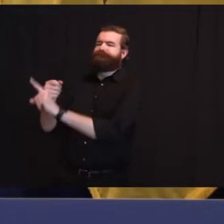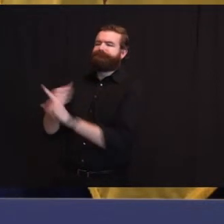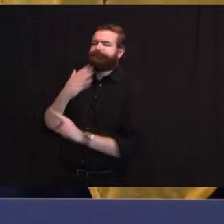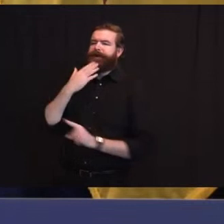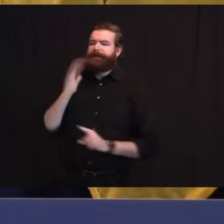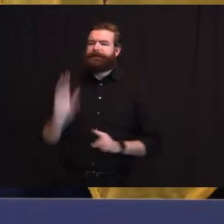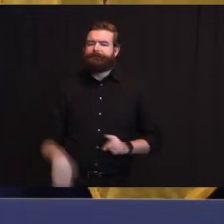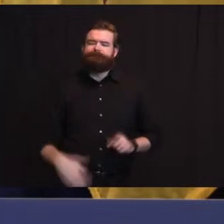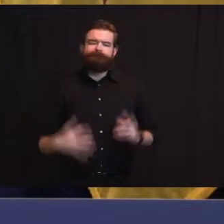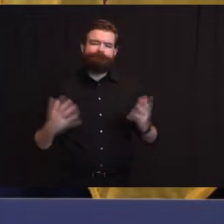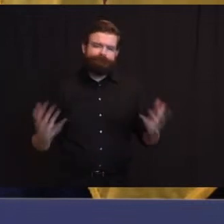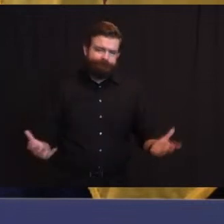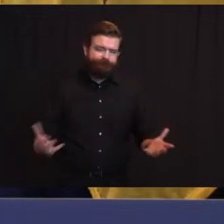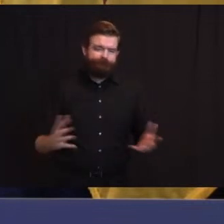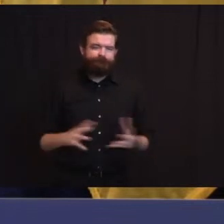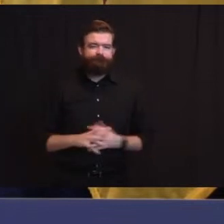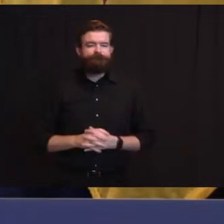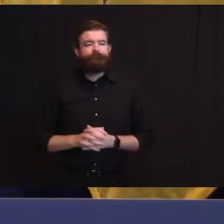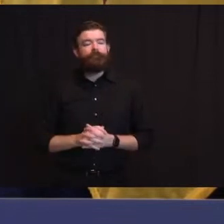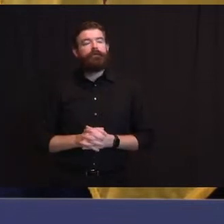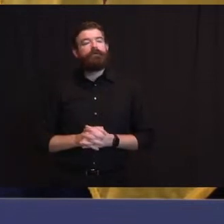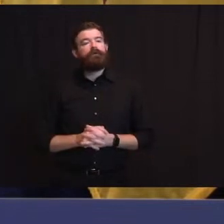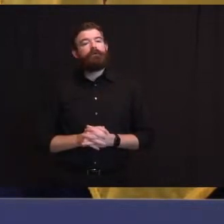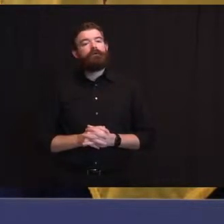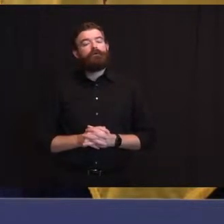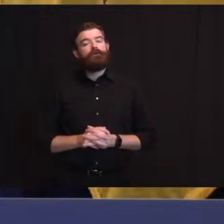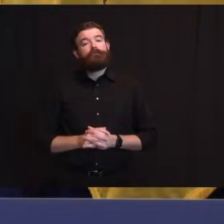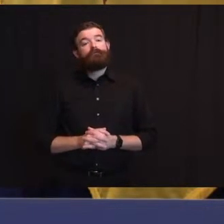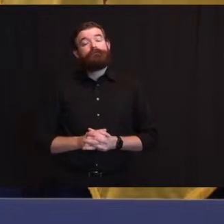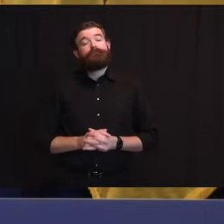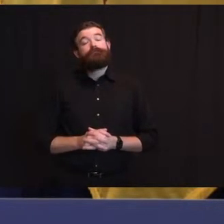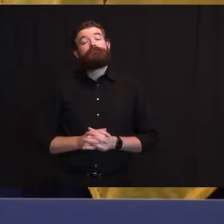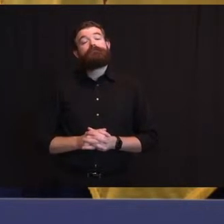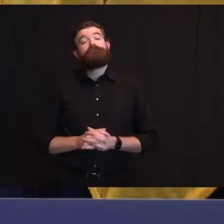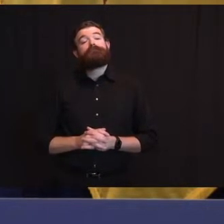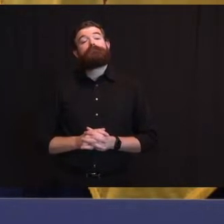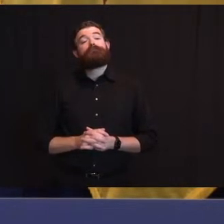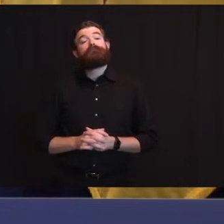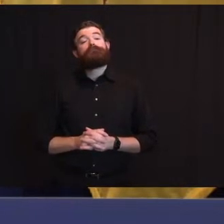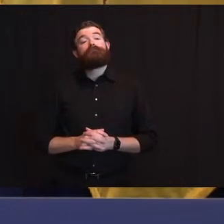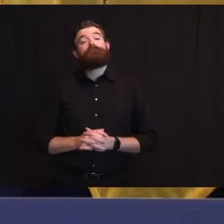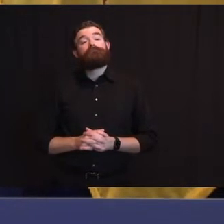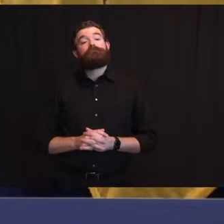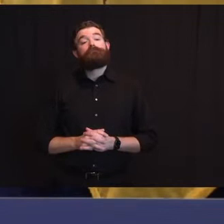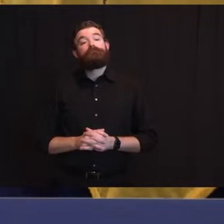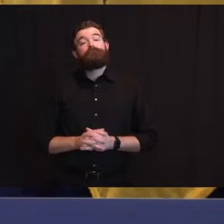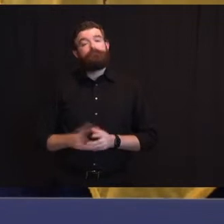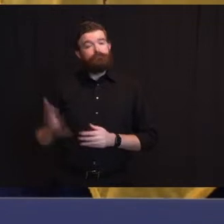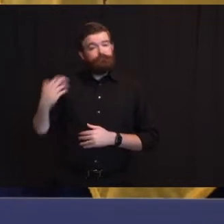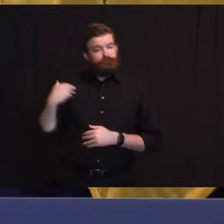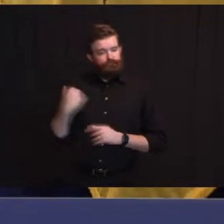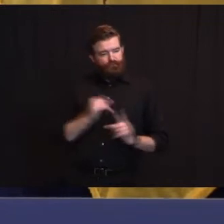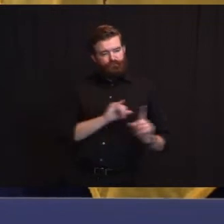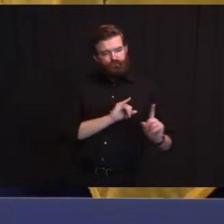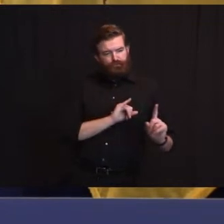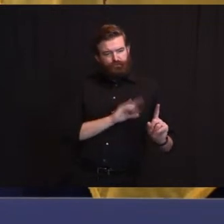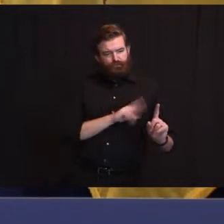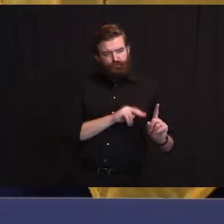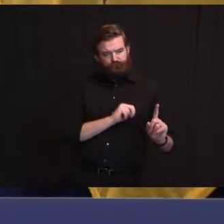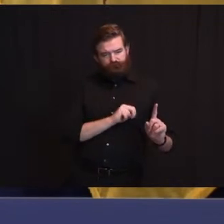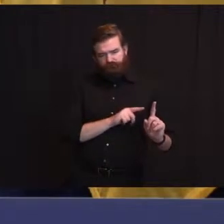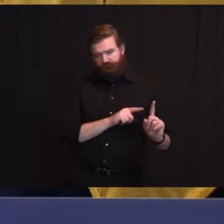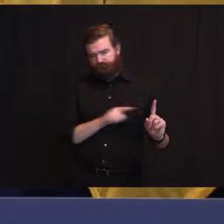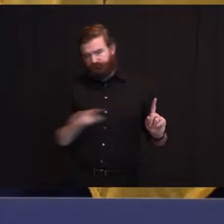every loss of life, there's no silver lining to that, but we went a long time without losing anyone in our vets. We've now lost three, and interestingly